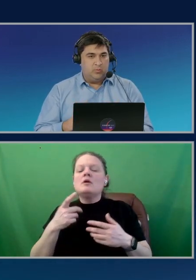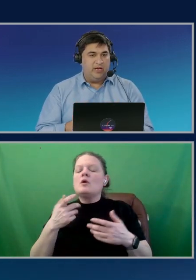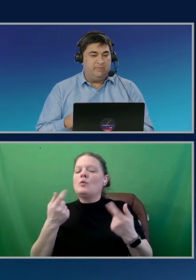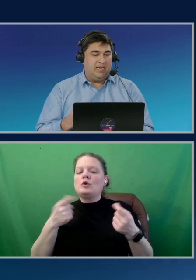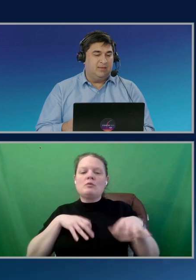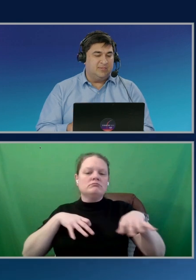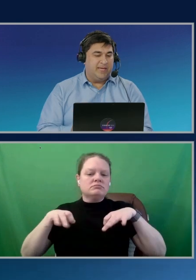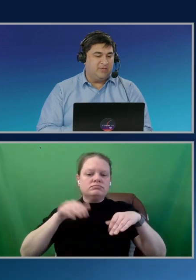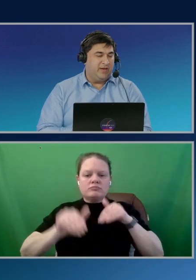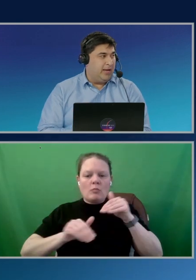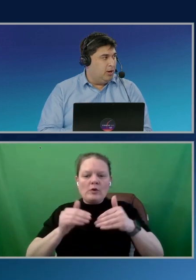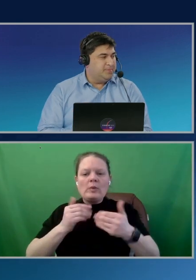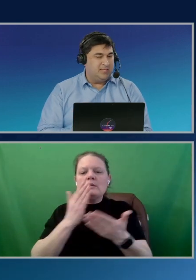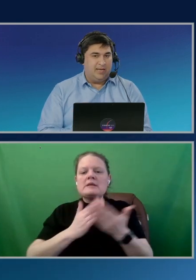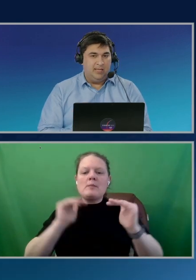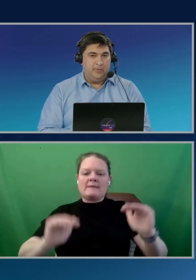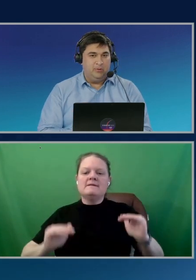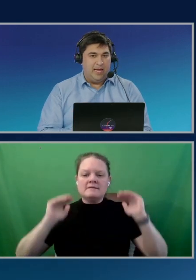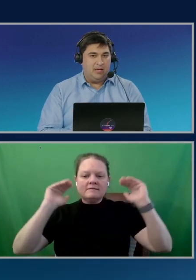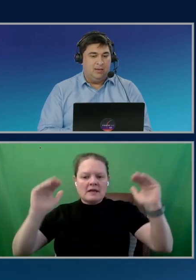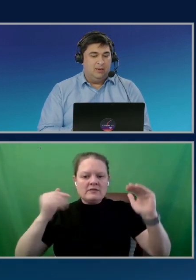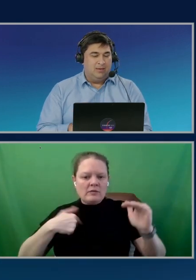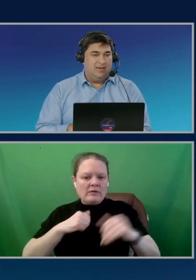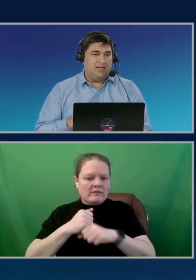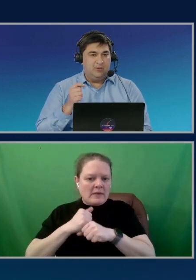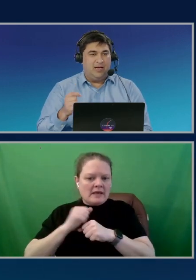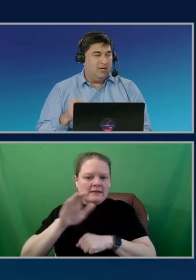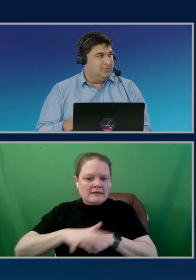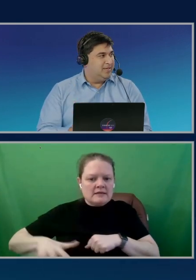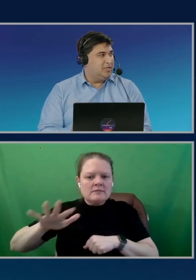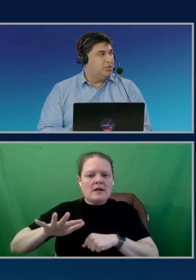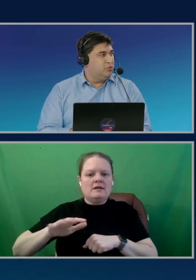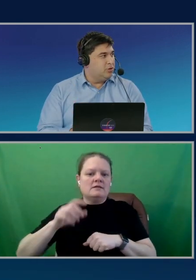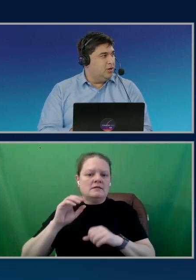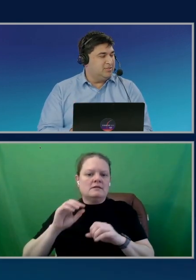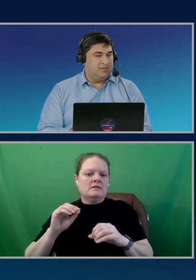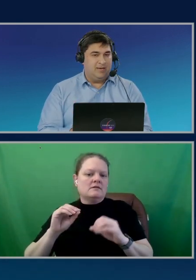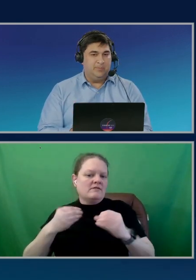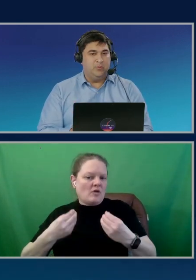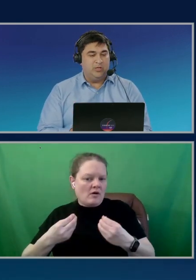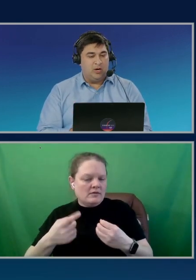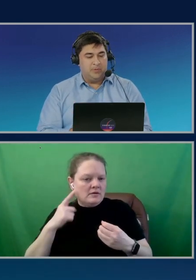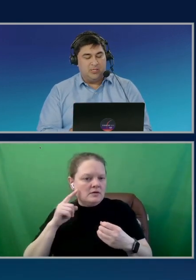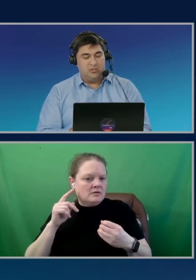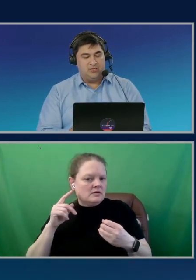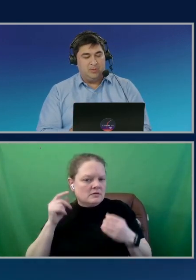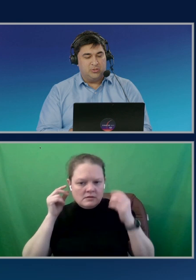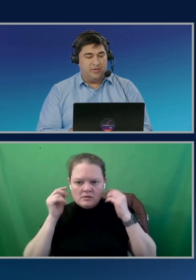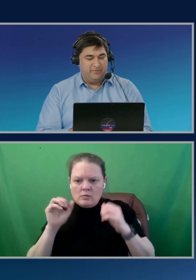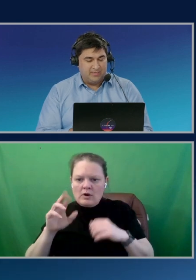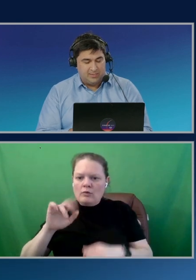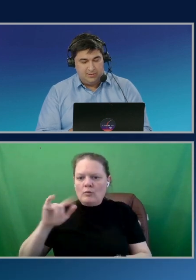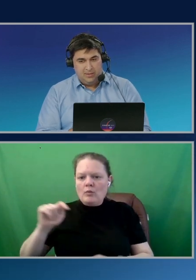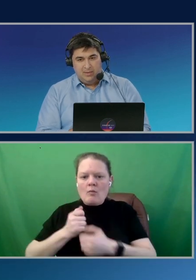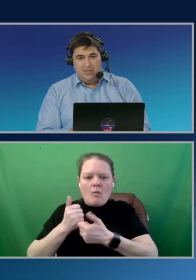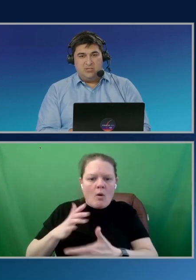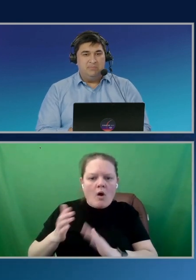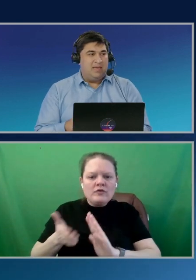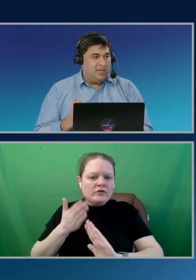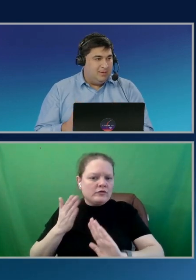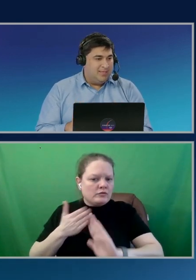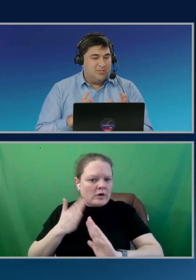advancements we have made in the space of AI ops that help you like get to the root cause or help you with your operational troubleshooting faster.